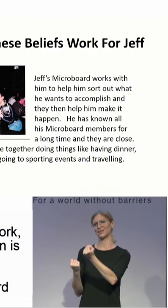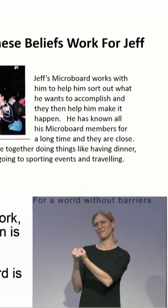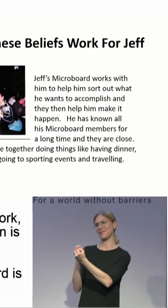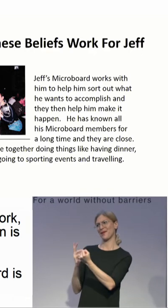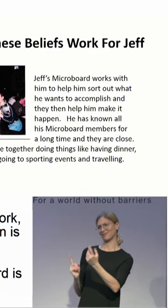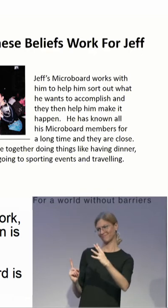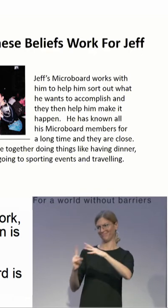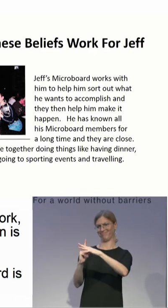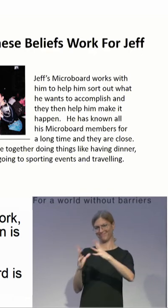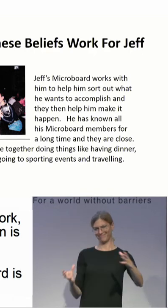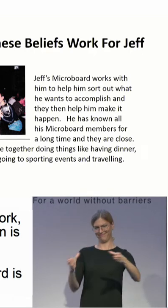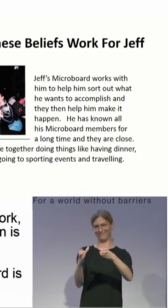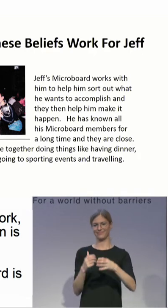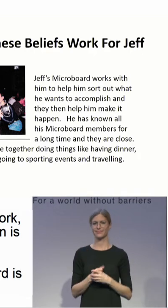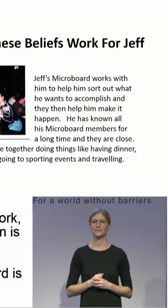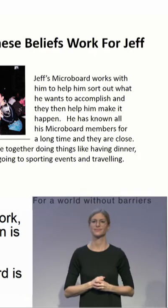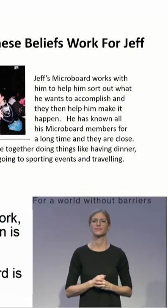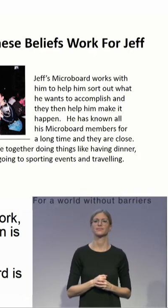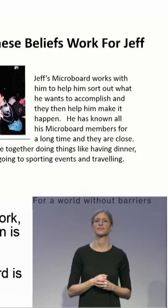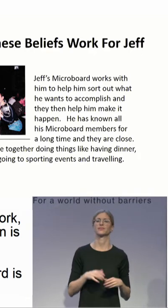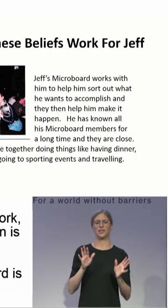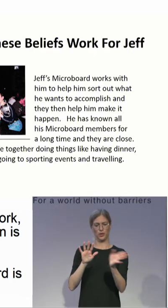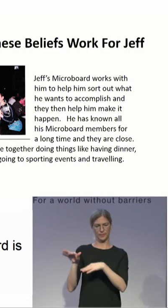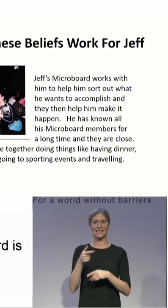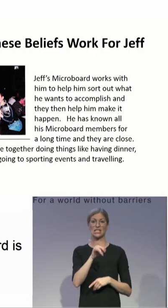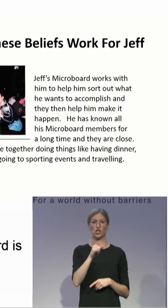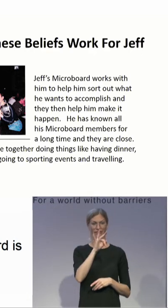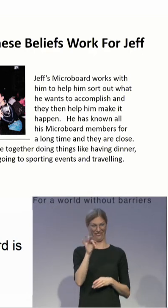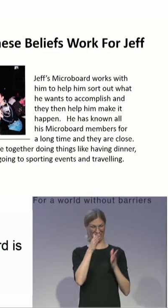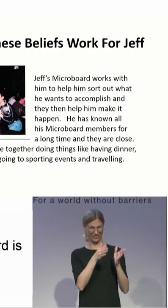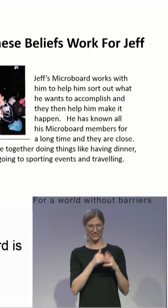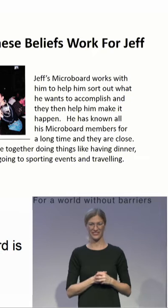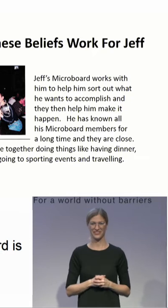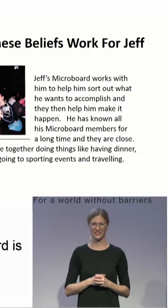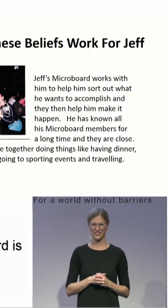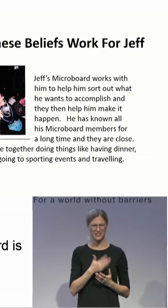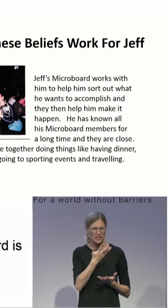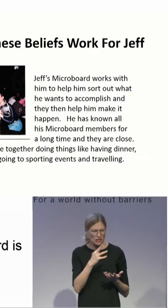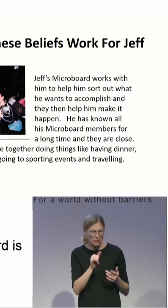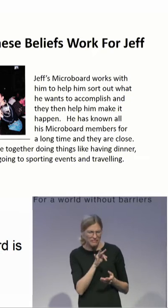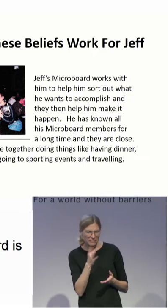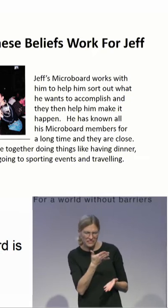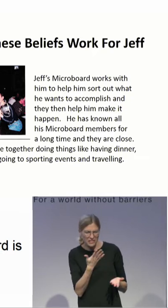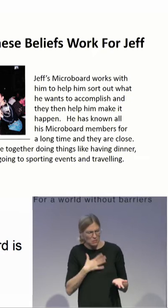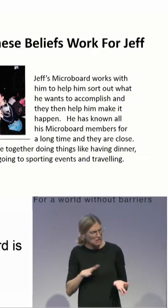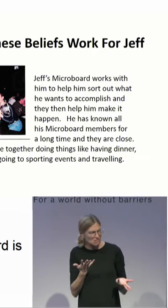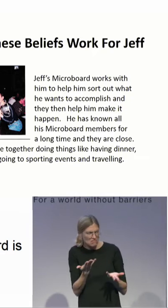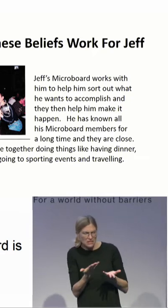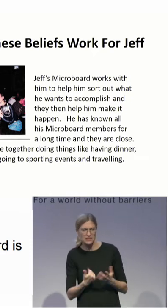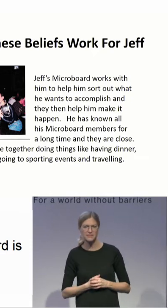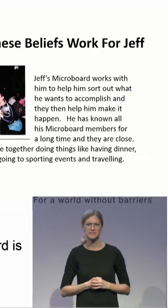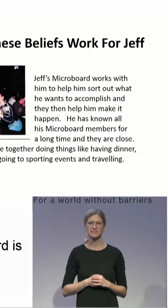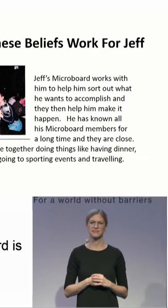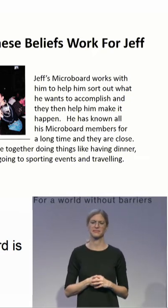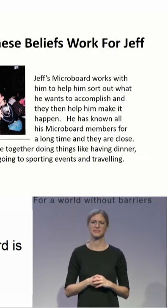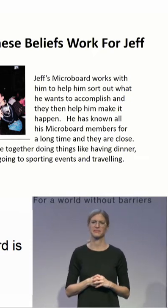those work for Jeff? His board helps him sort out what he wants to accomplish. He'll usually talk about what it is he'd like to do. And so they'll brainstorm with him about how to